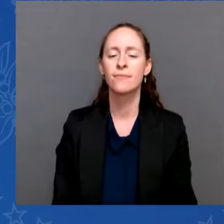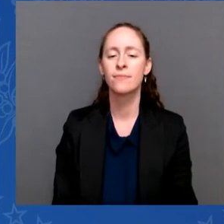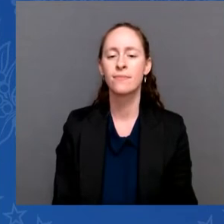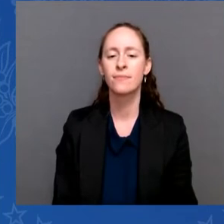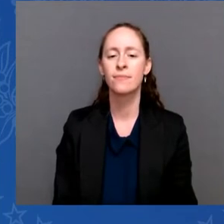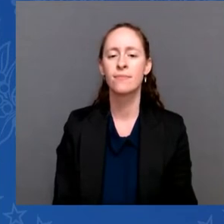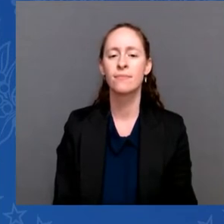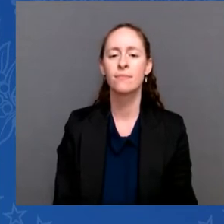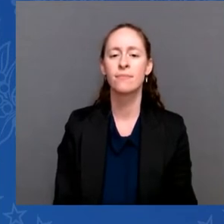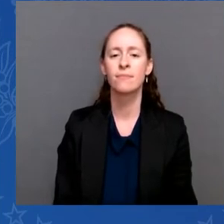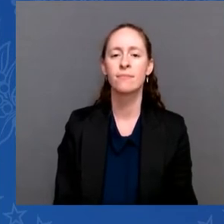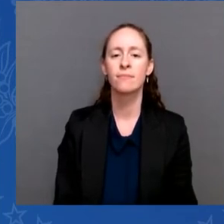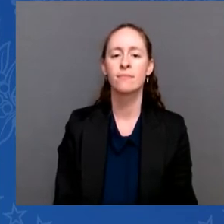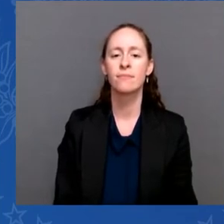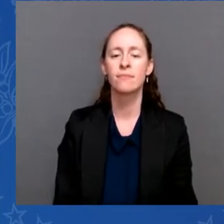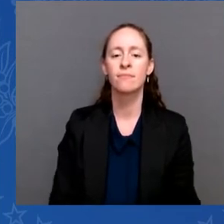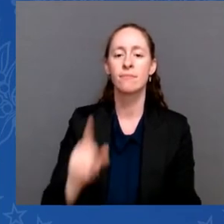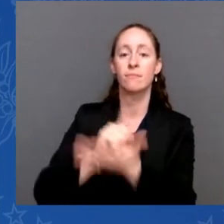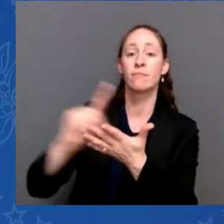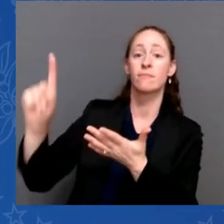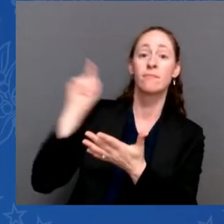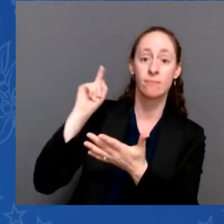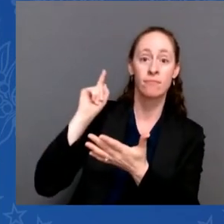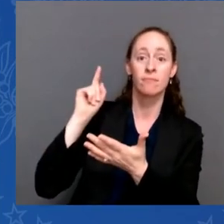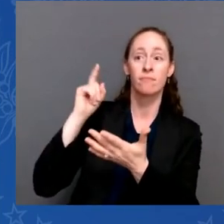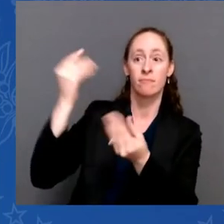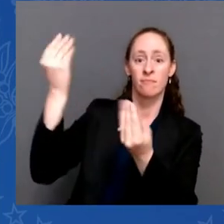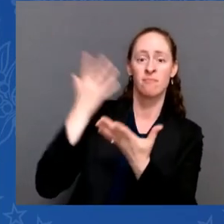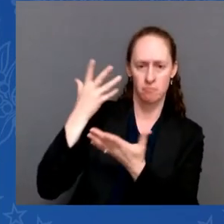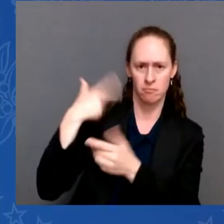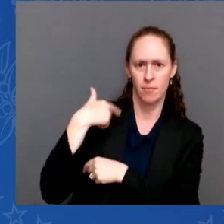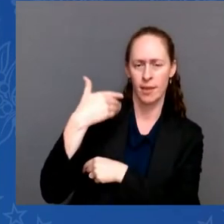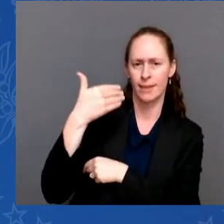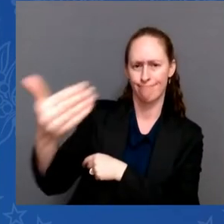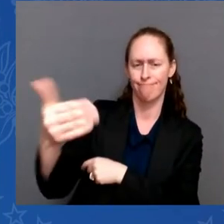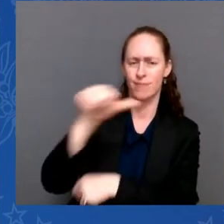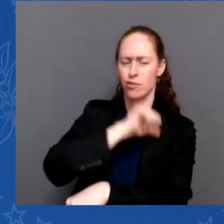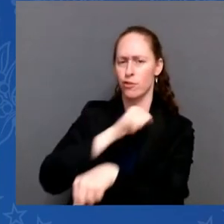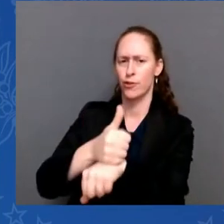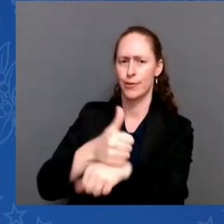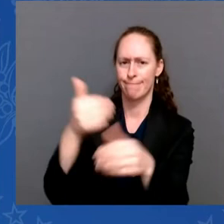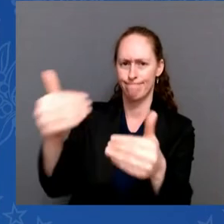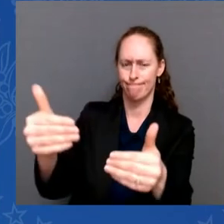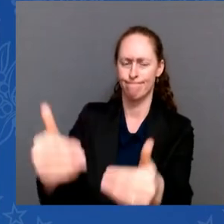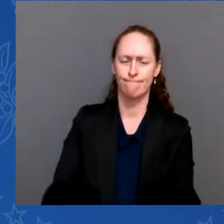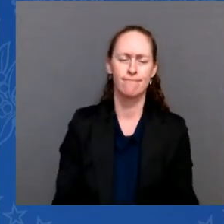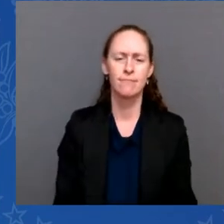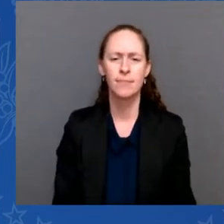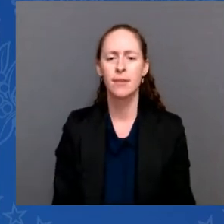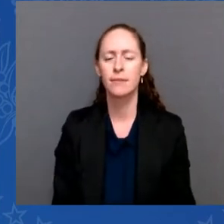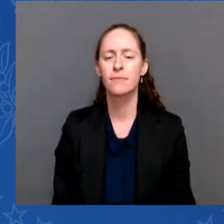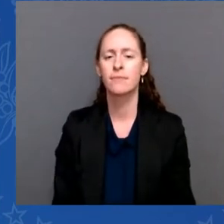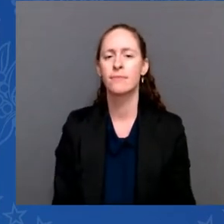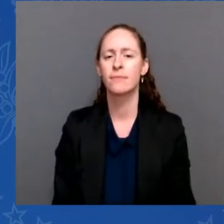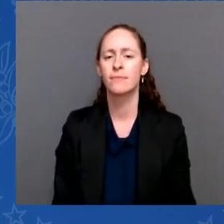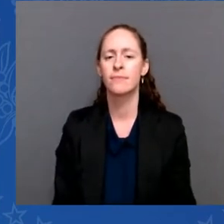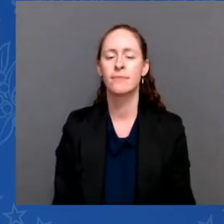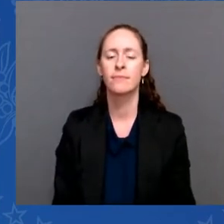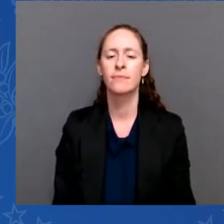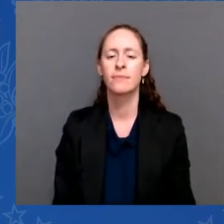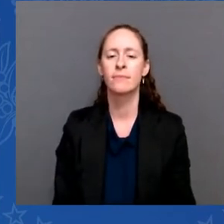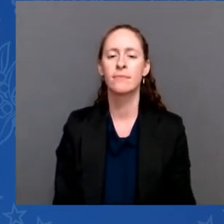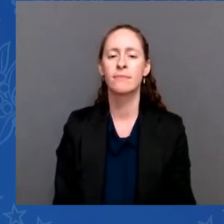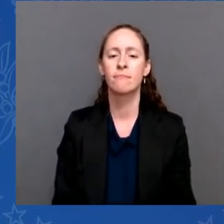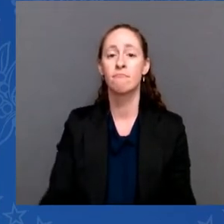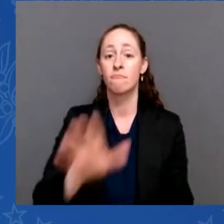gave the final approval to go get him. And the mission was a success. None of his family members were hurt, and there were no civilian